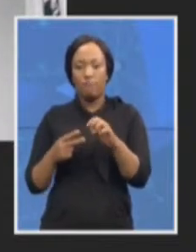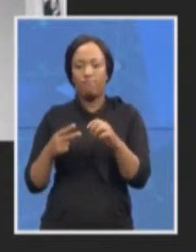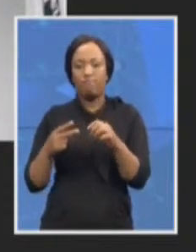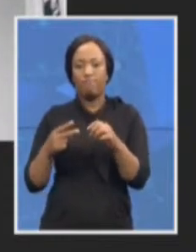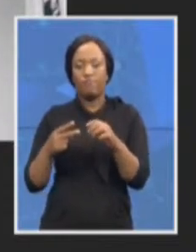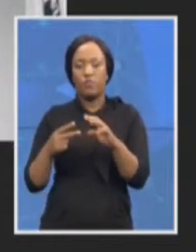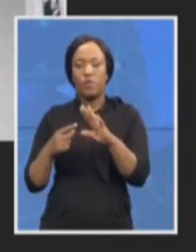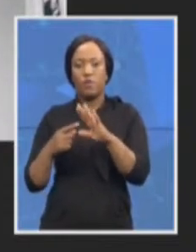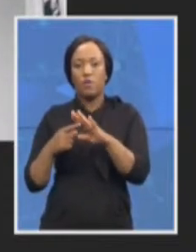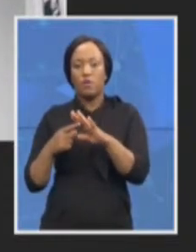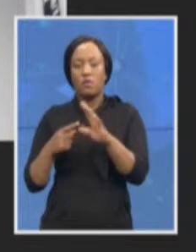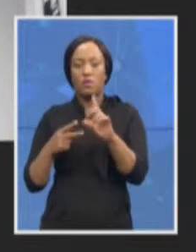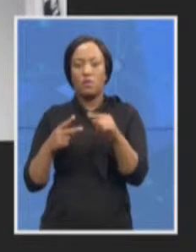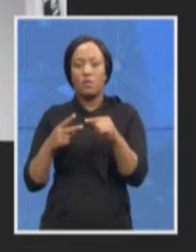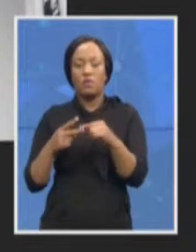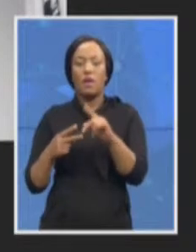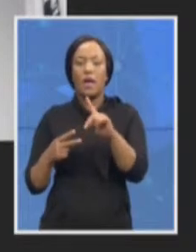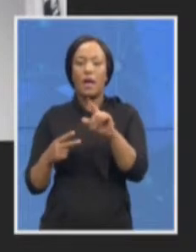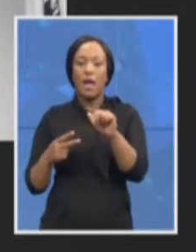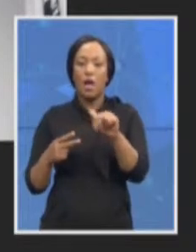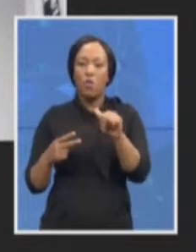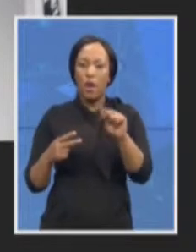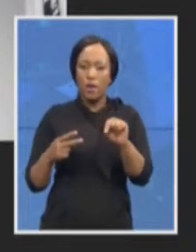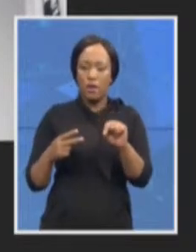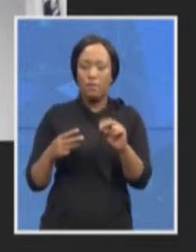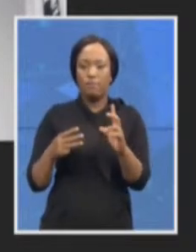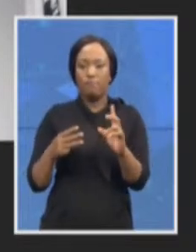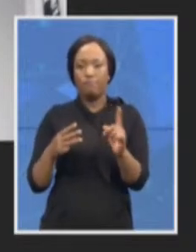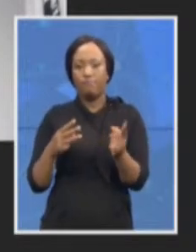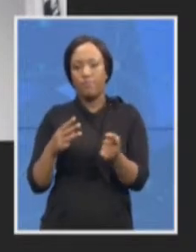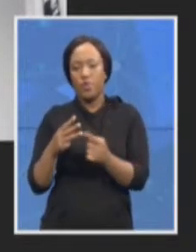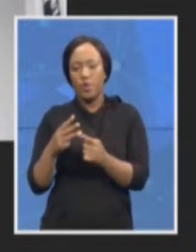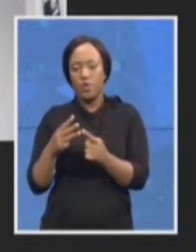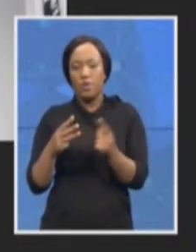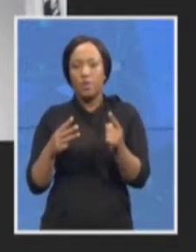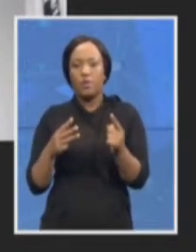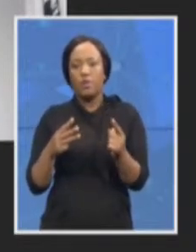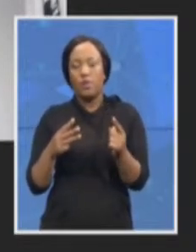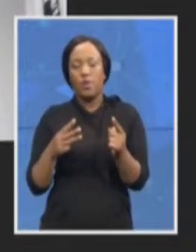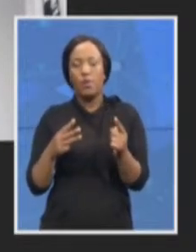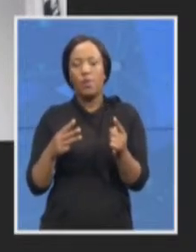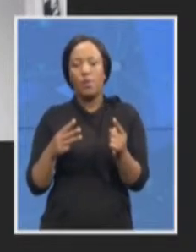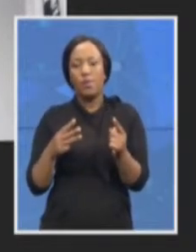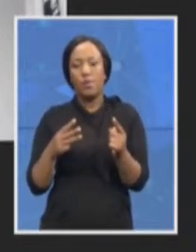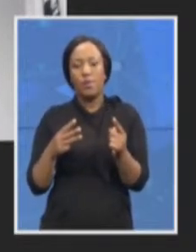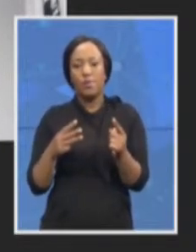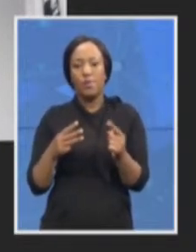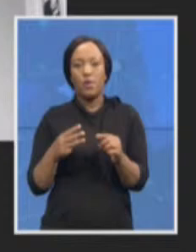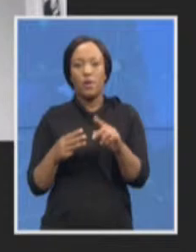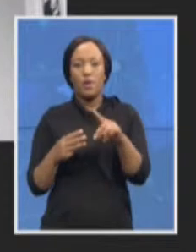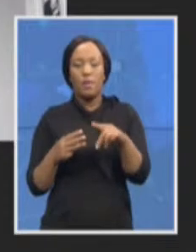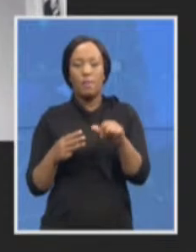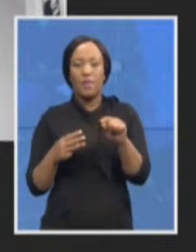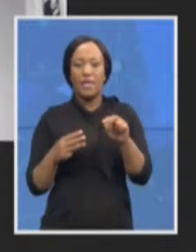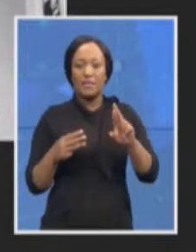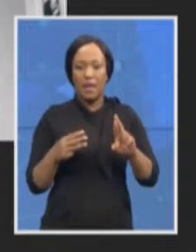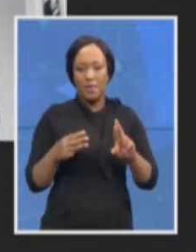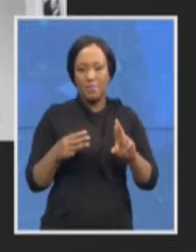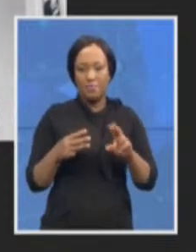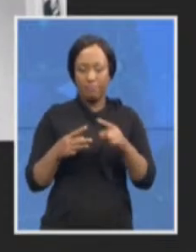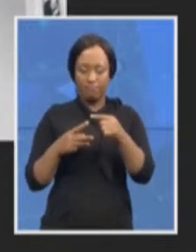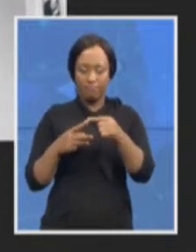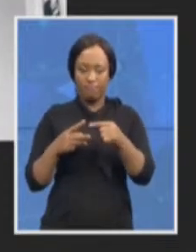and then followed by Peter Dutoy. So let's take those three for the first round.